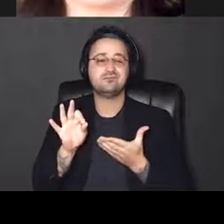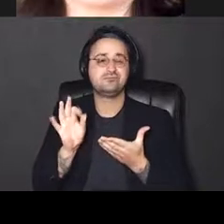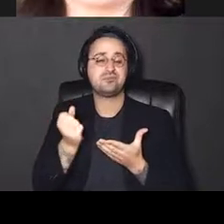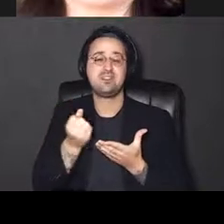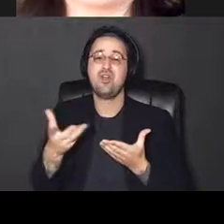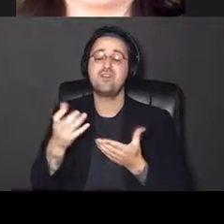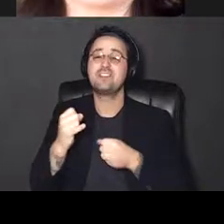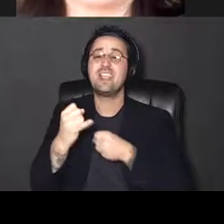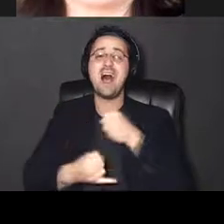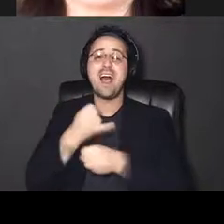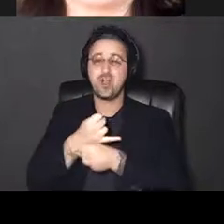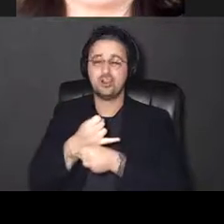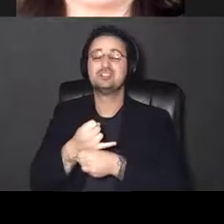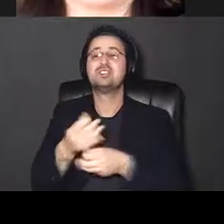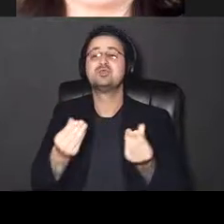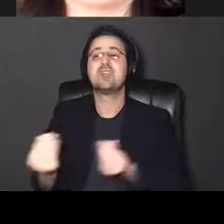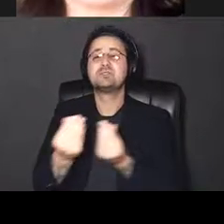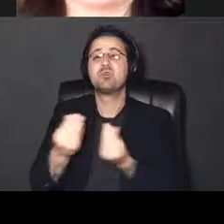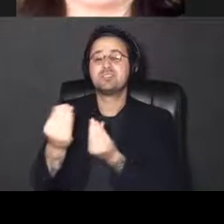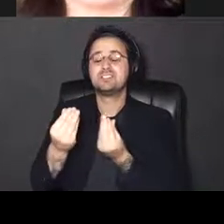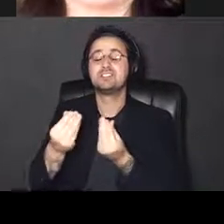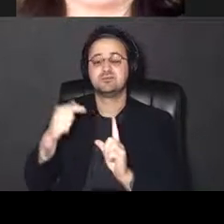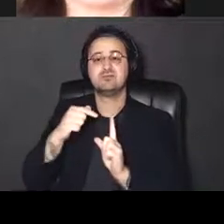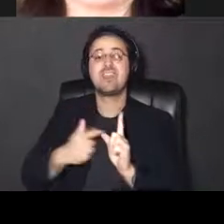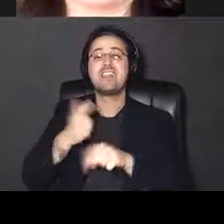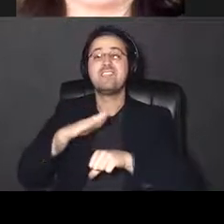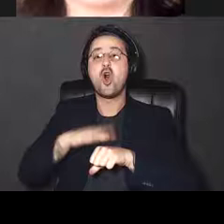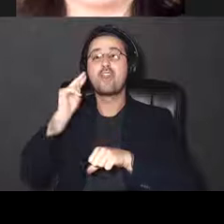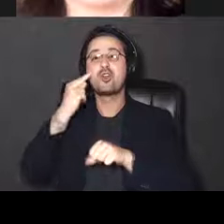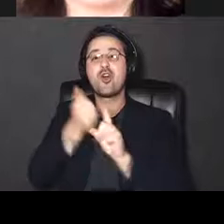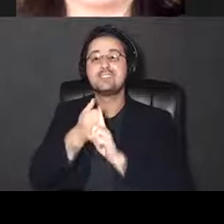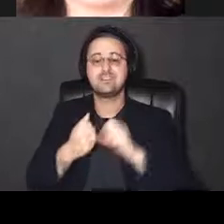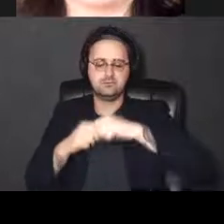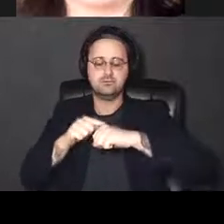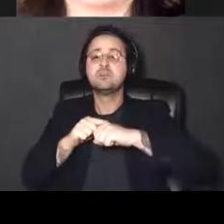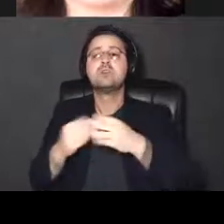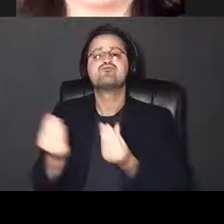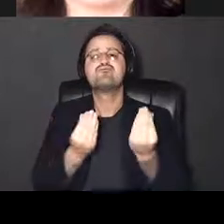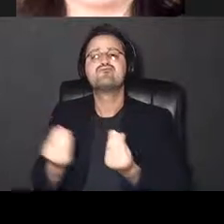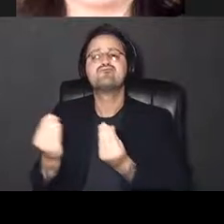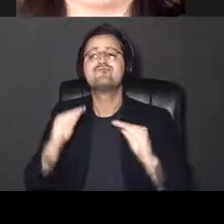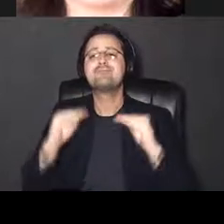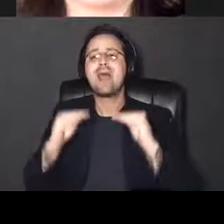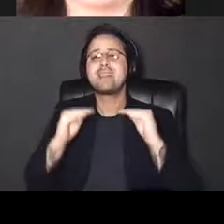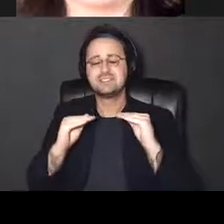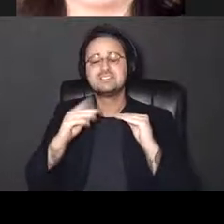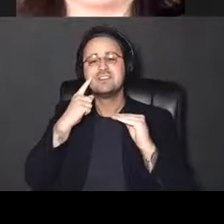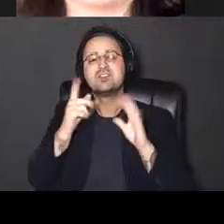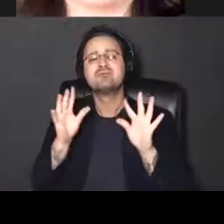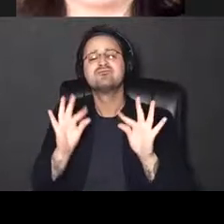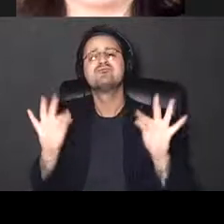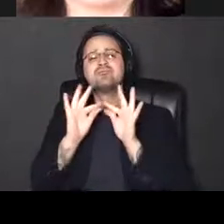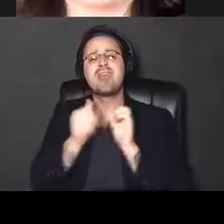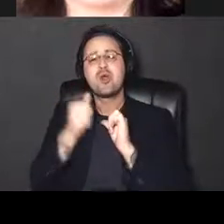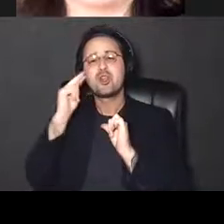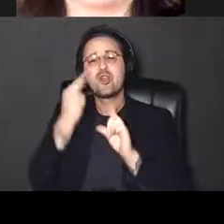ion transporters that live on the neuron that keep maintaining these ionic balances that are really critical for how a neuron functions.